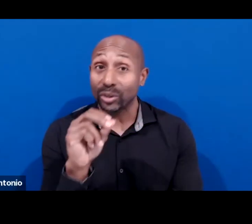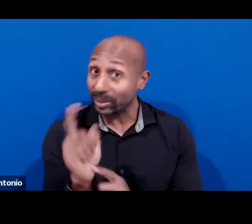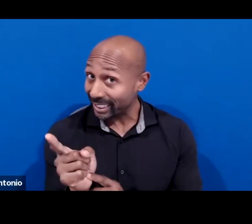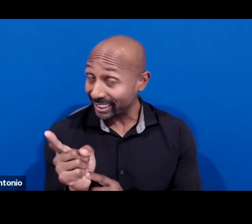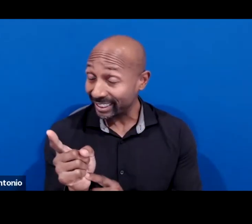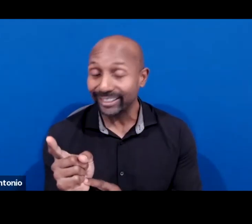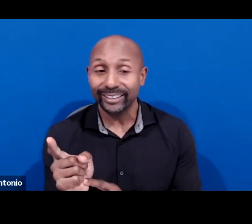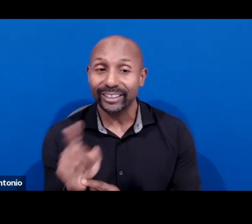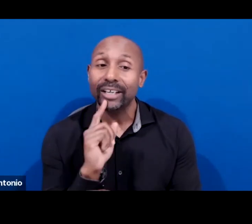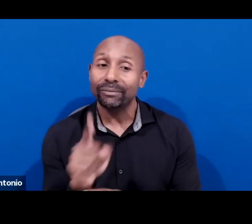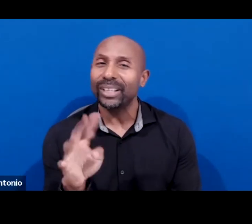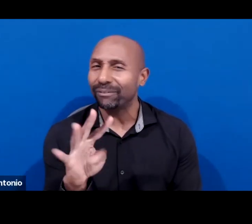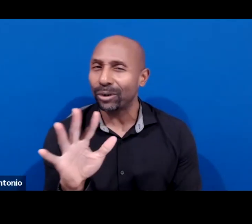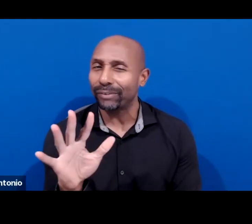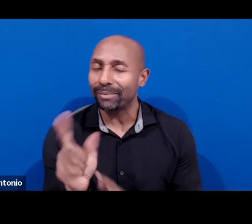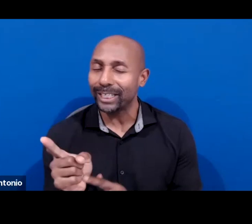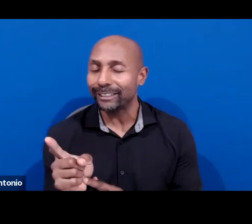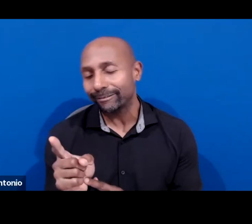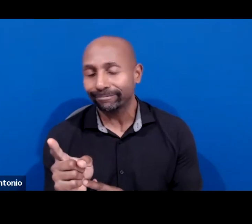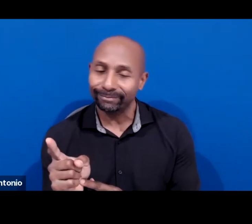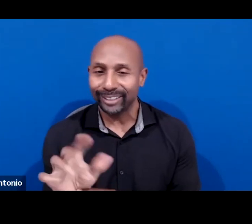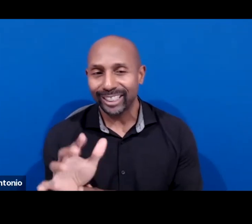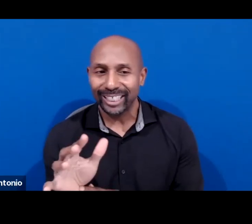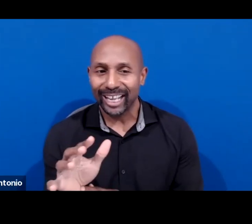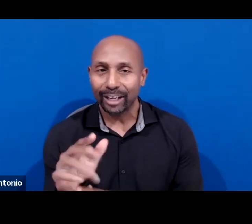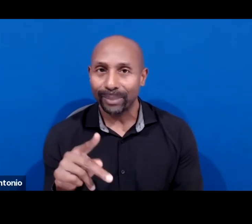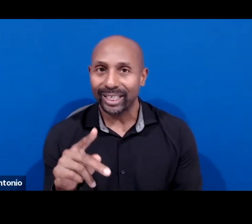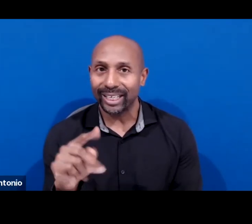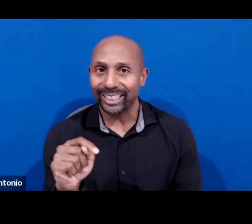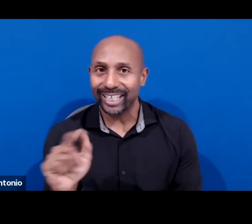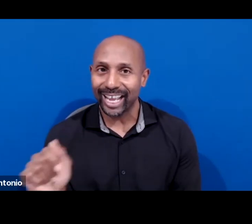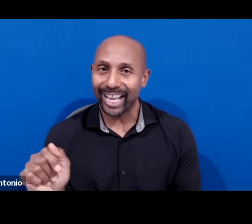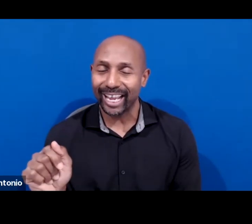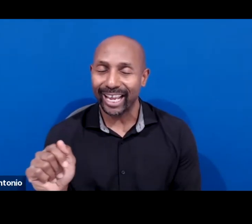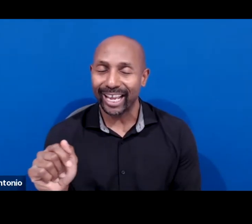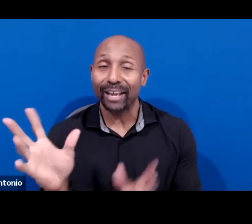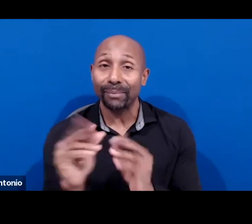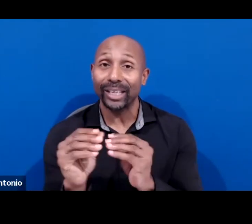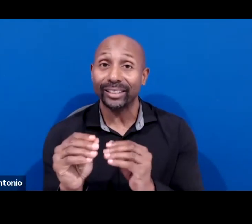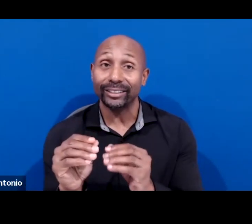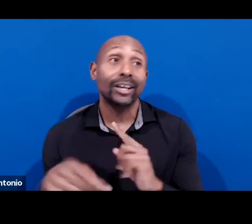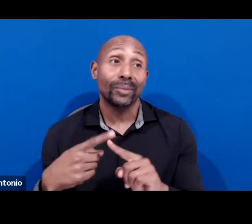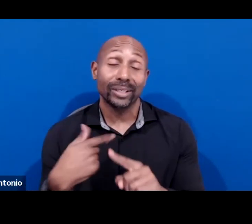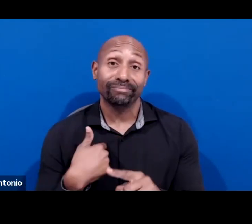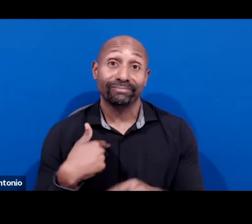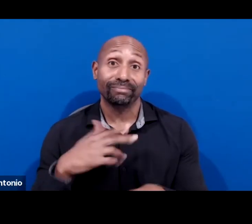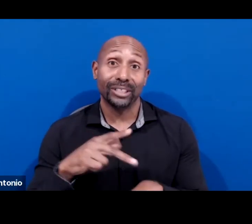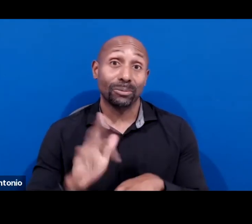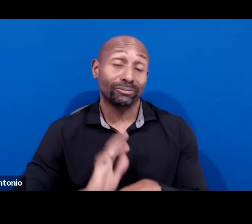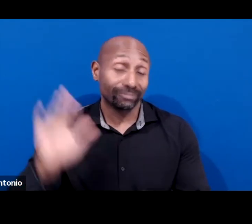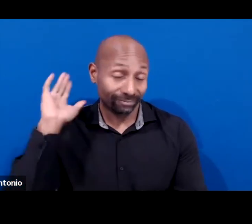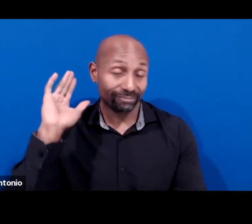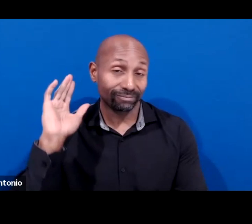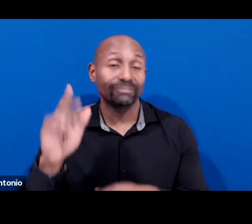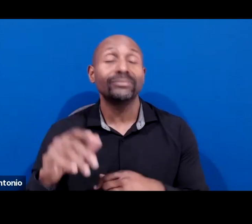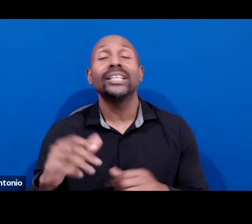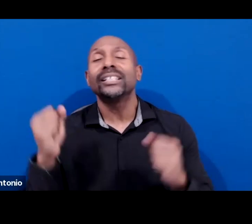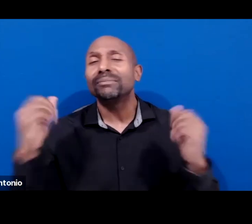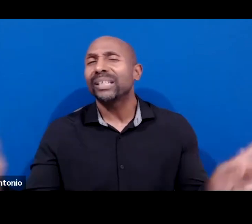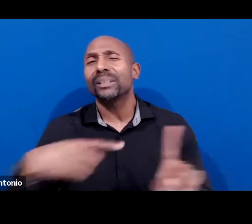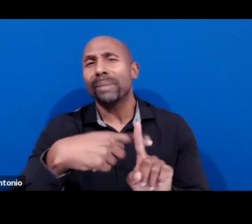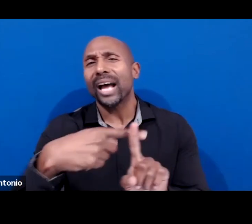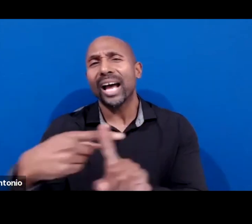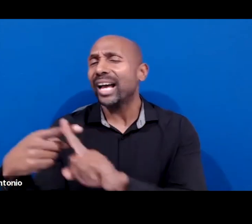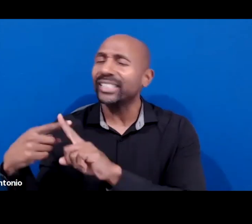It actually took 45. It's kind of like the PTA meetings when I was a school principal. We just kept going because there was so much positive to